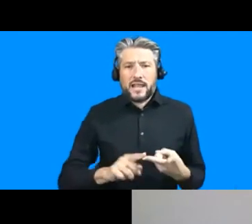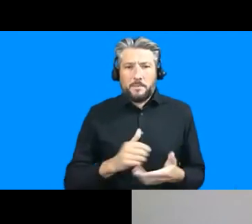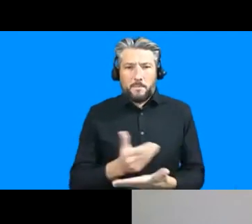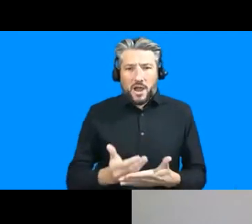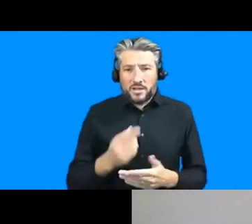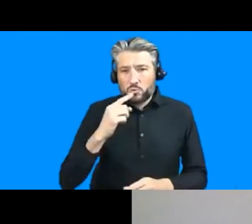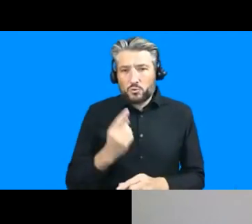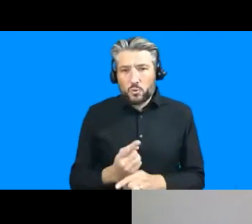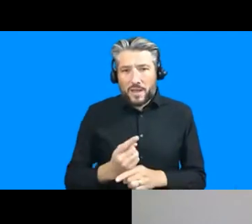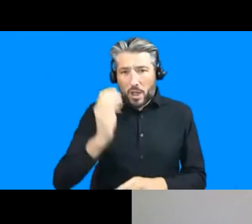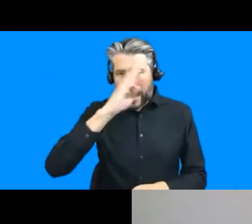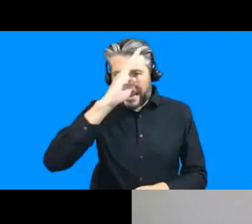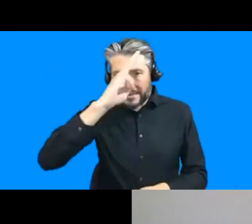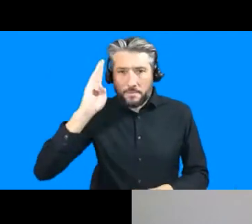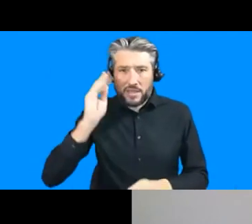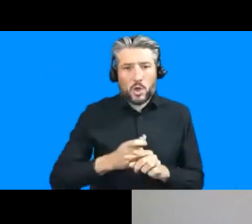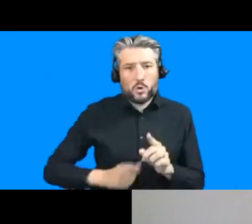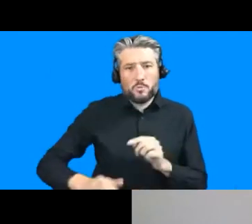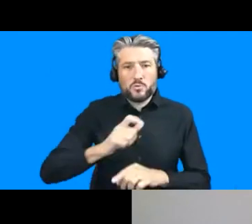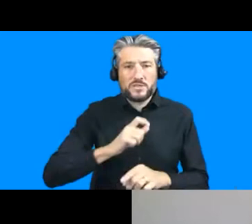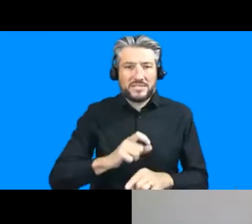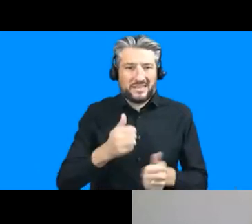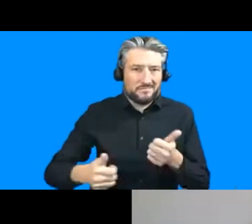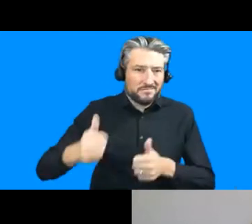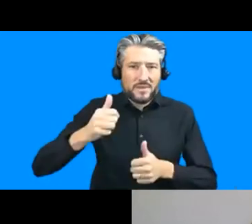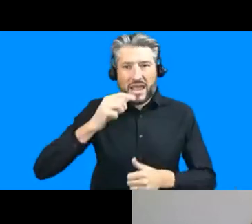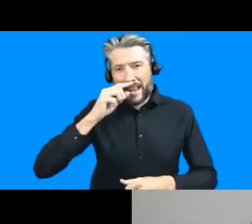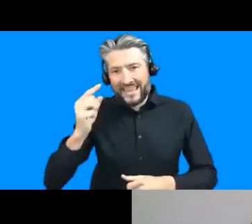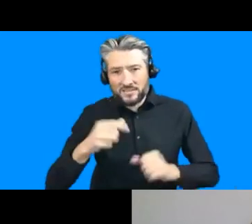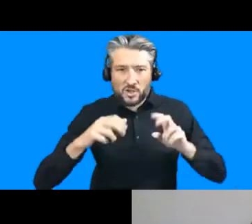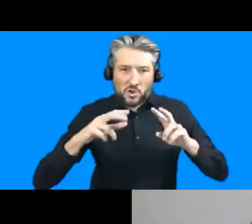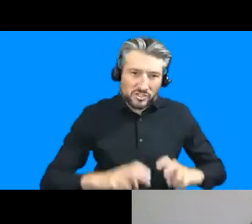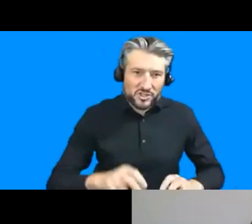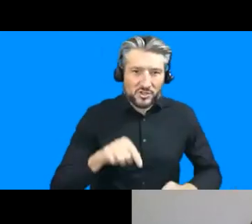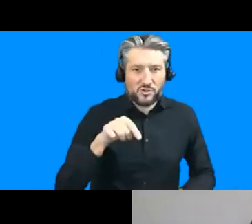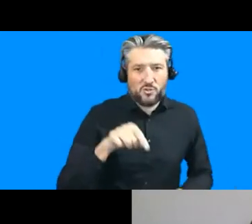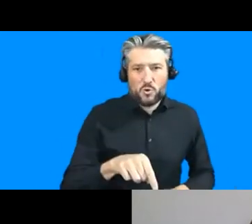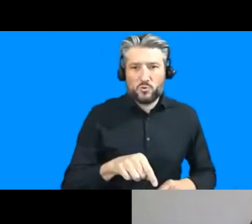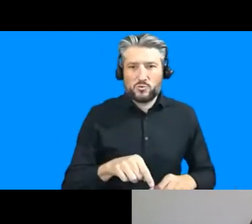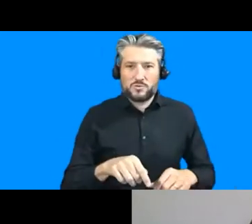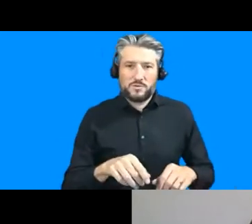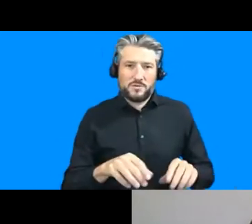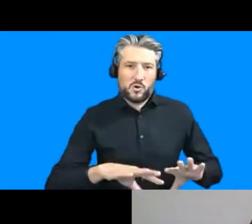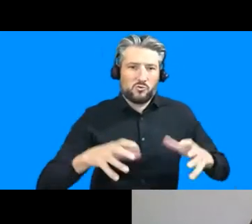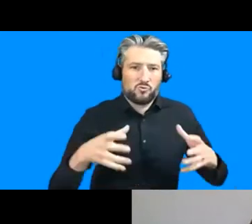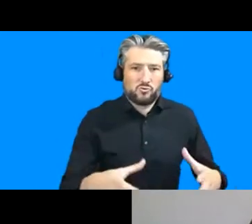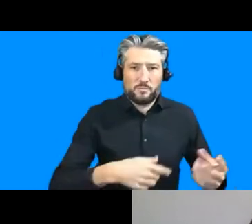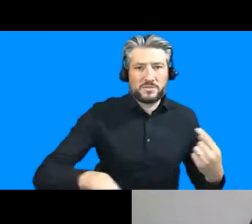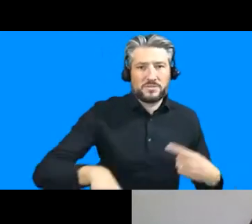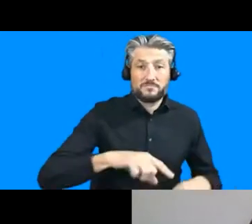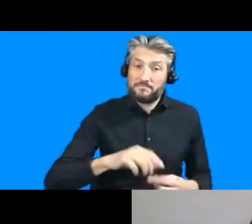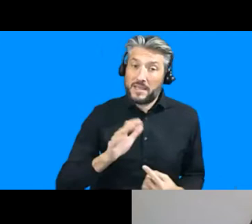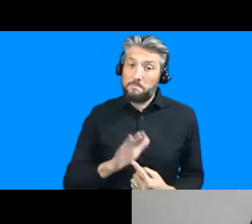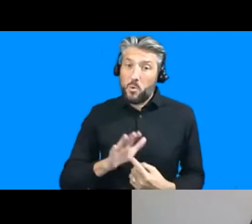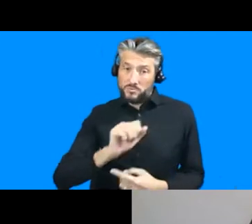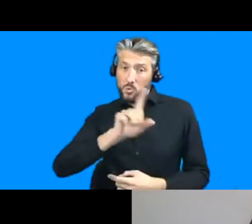researching vulnerable groups so uh how do how does one bring a perspective you know this is a very very important question so if i